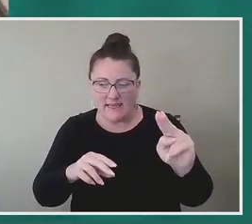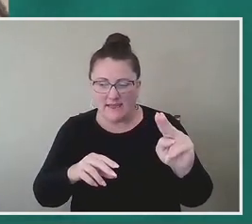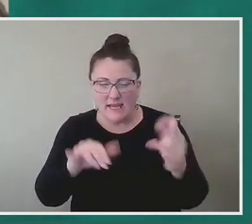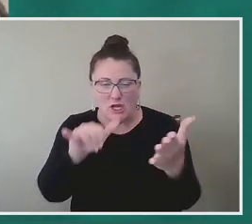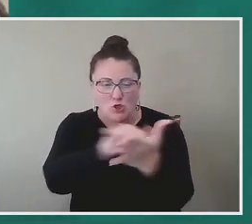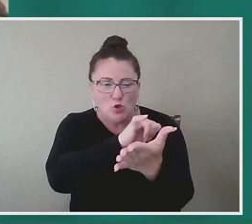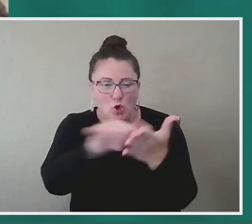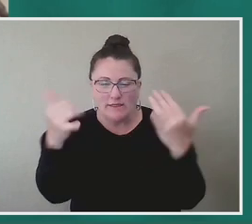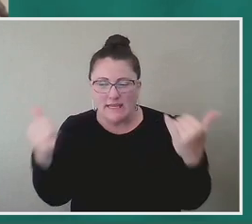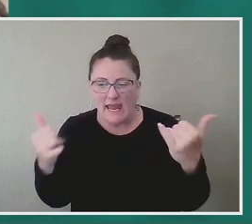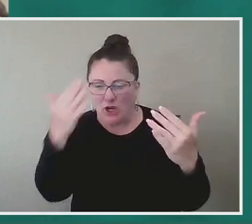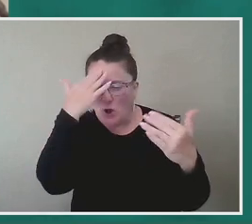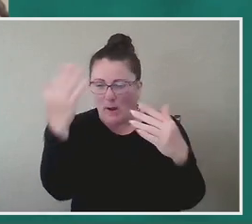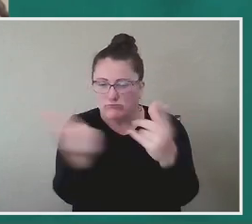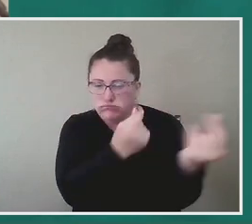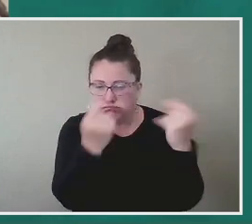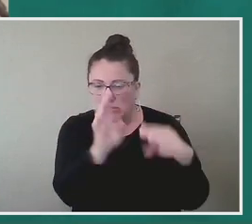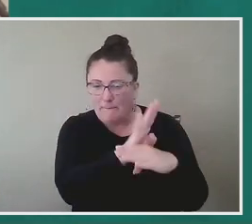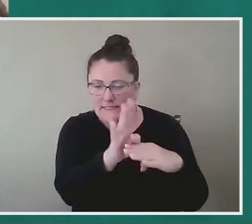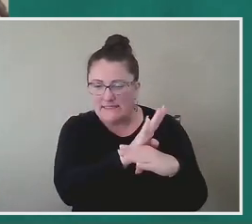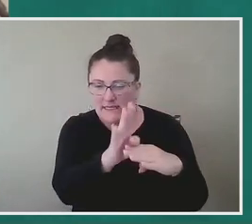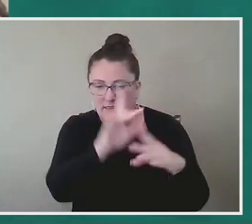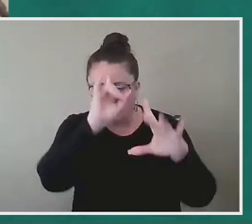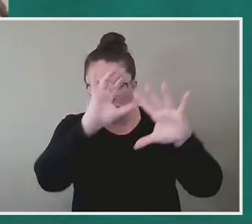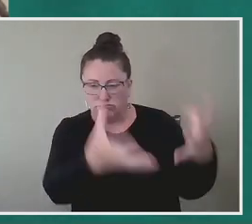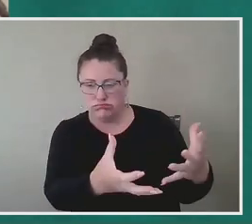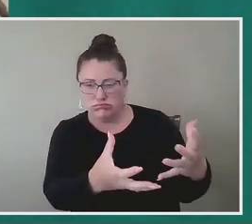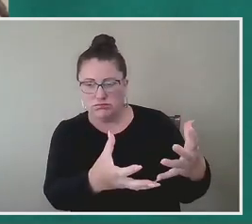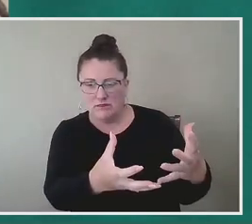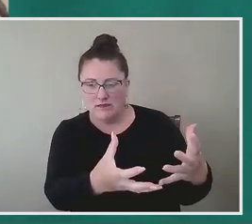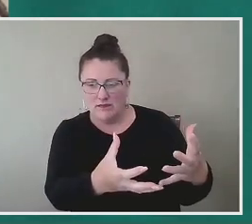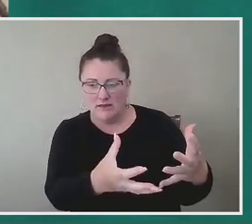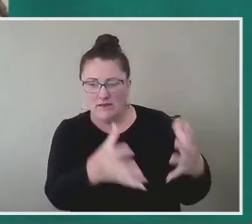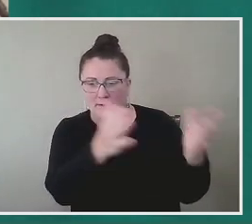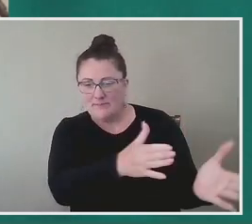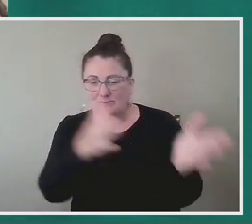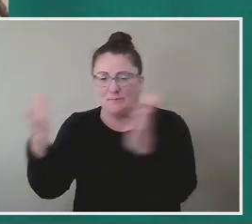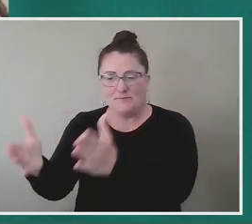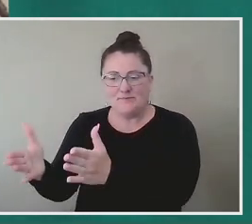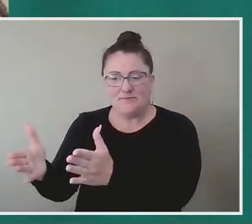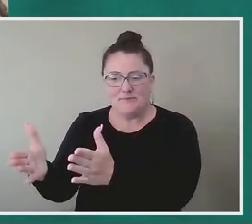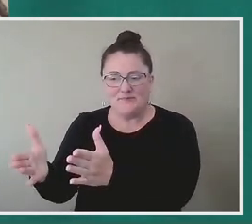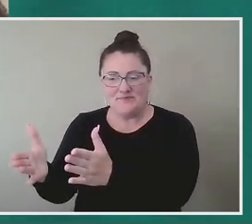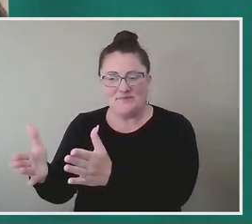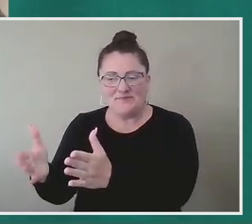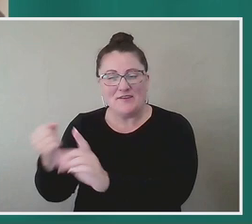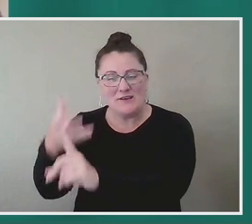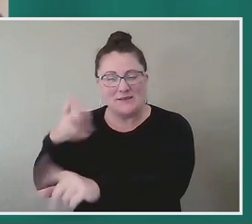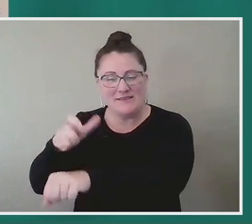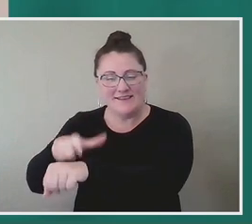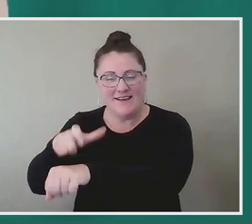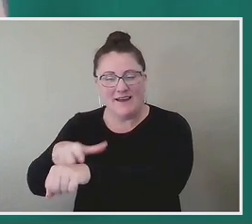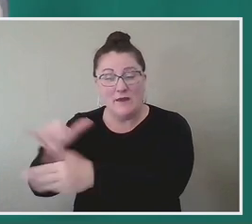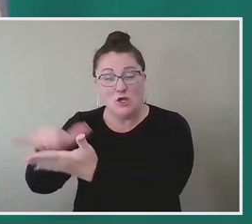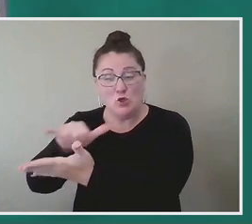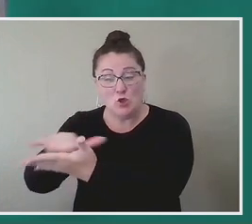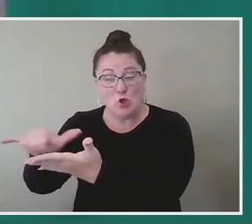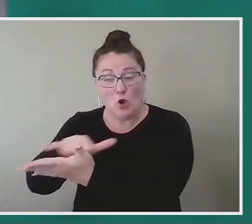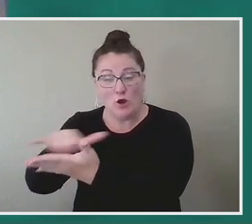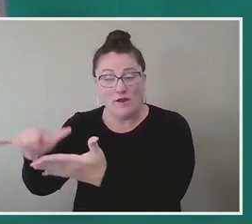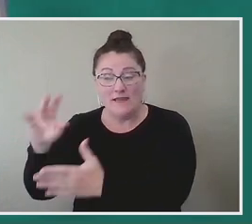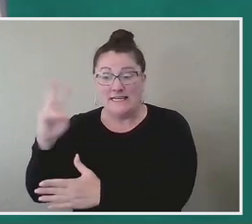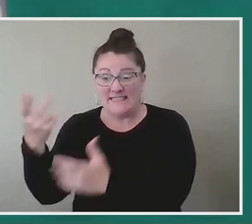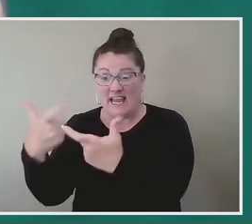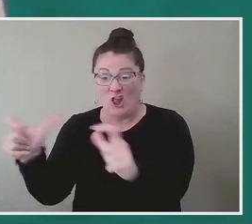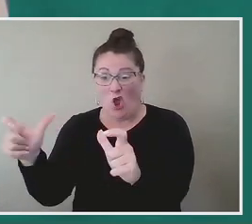today and its sense of itself with the fact that for an extended period of time, New York was the second largest